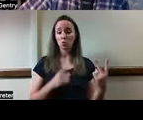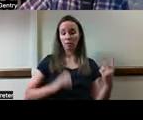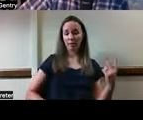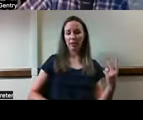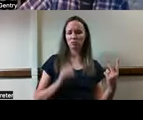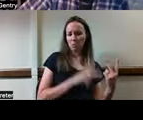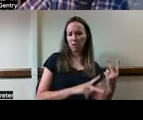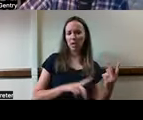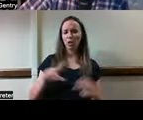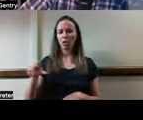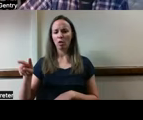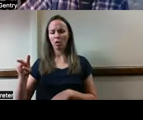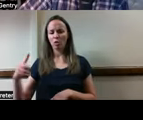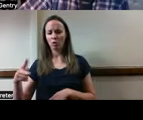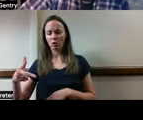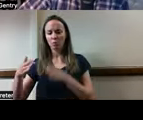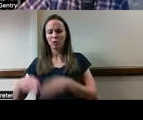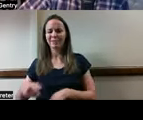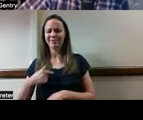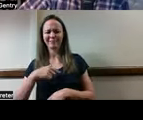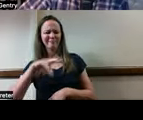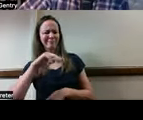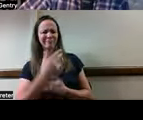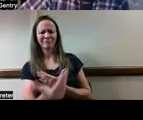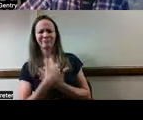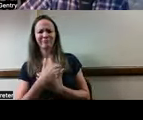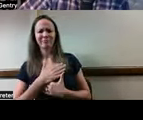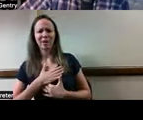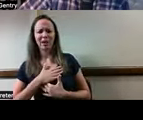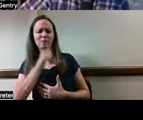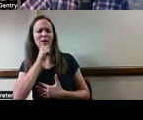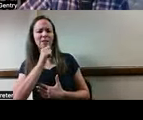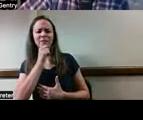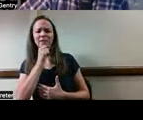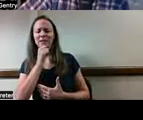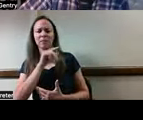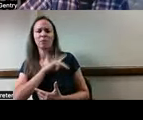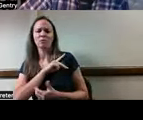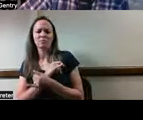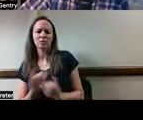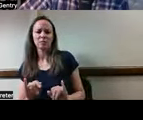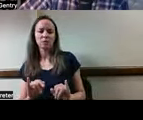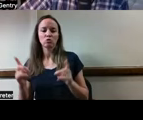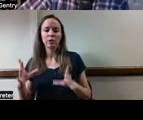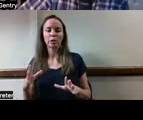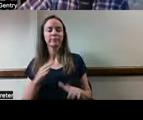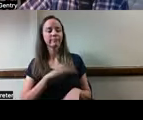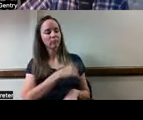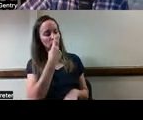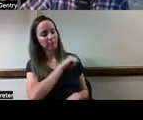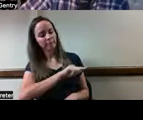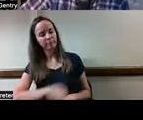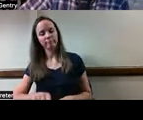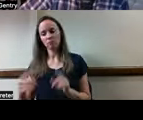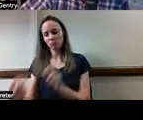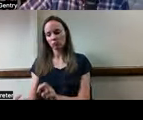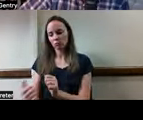privacy and personal autonomy. The director comes to you and asks you to talk to this client and bring her around to